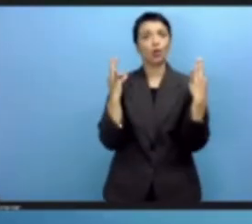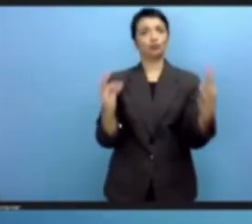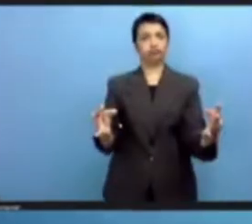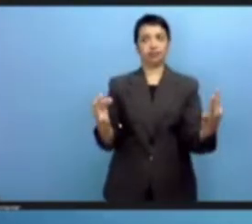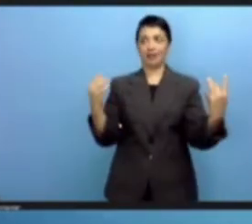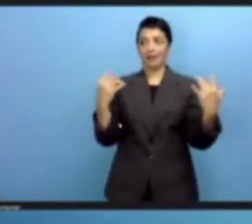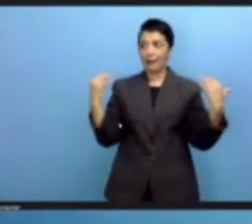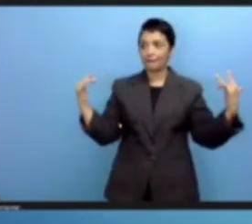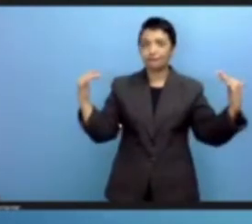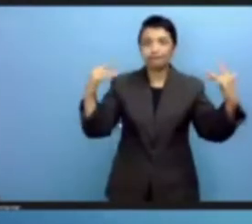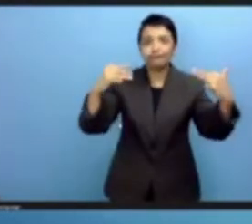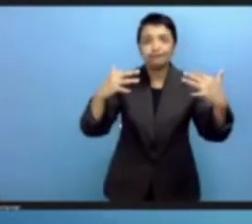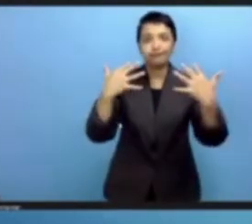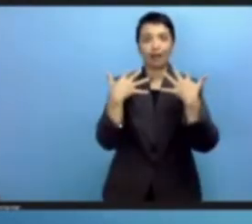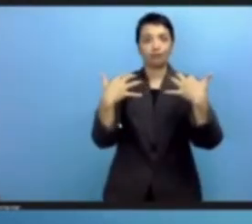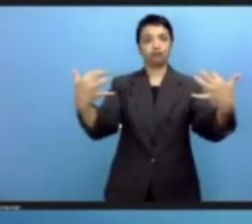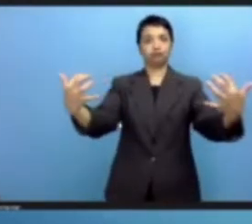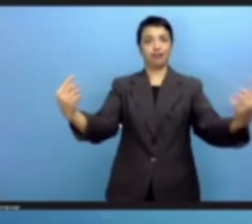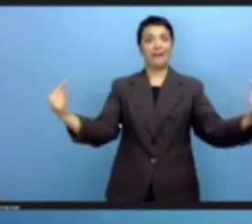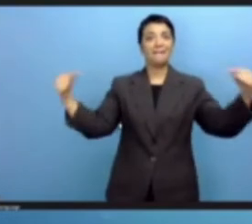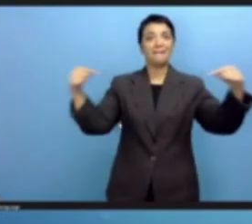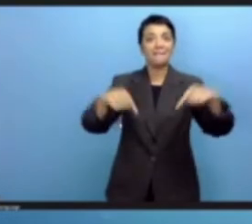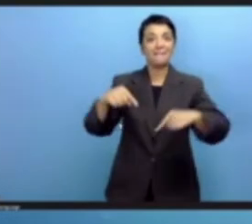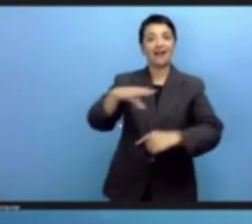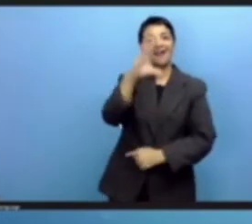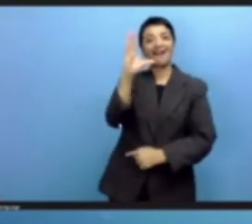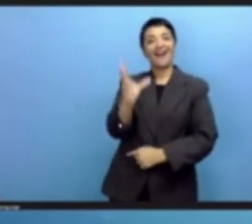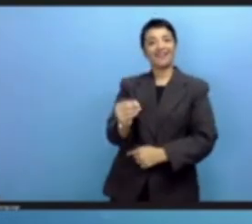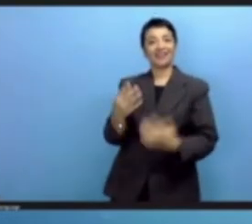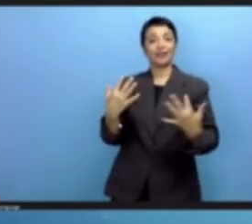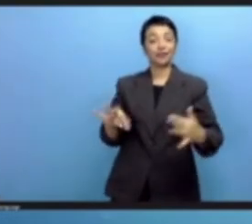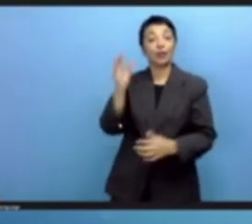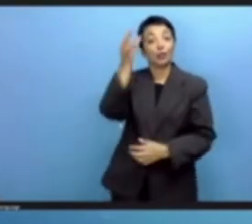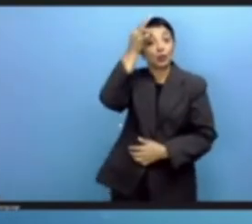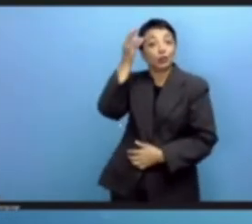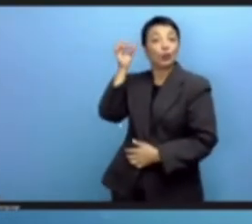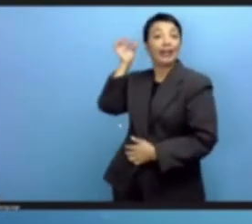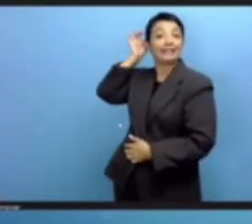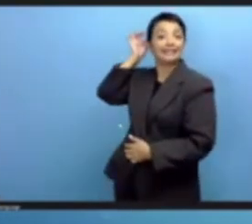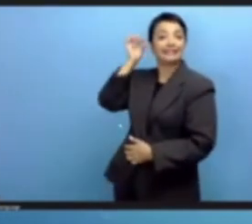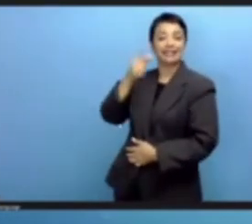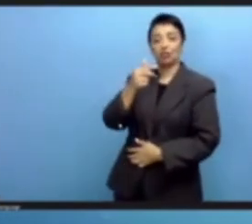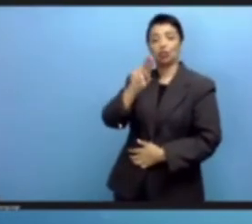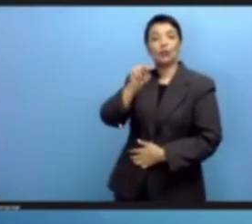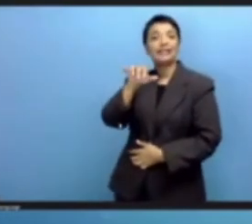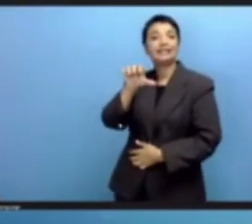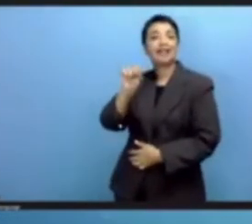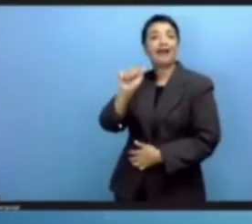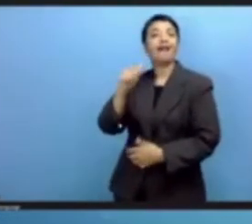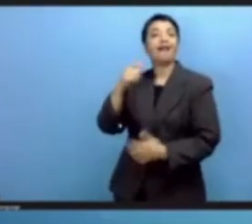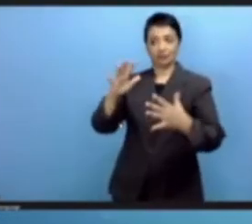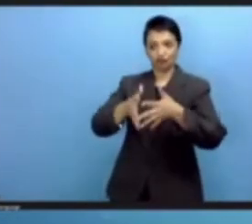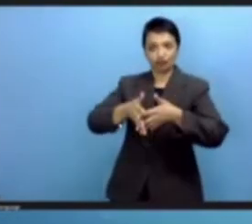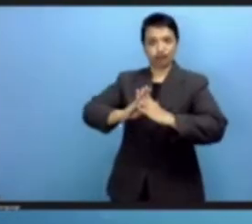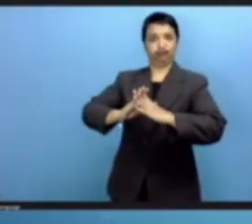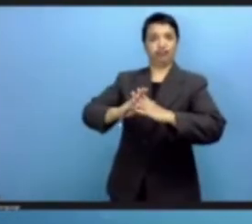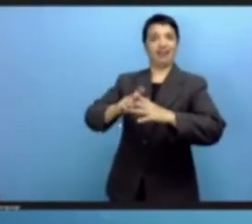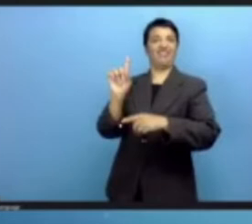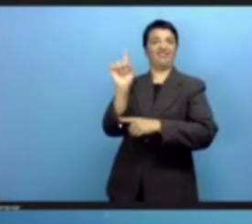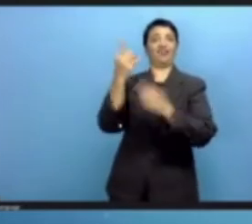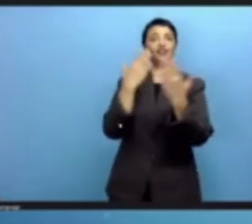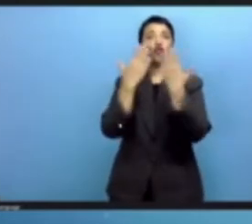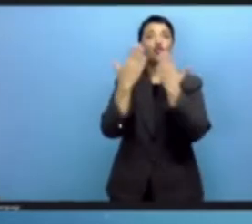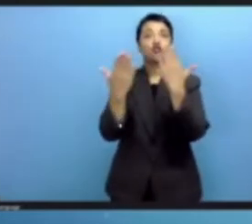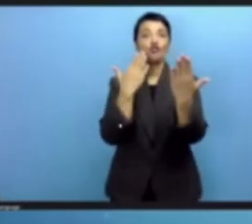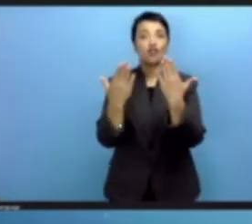Africa. Tunis is where it all started and Dorin started us down the memory